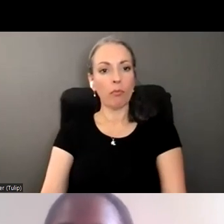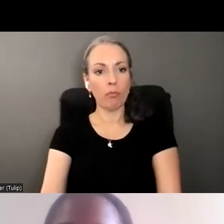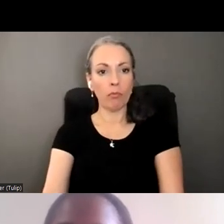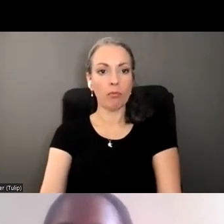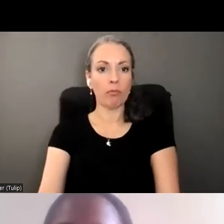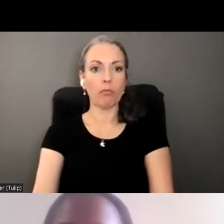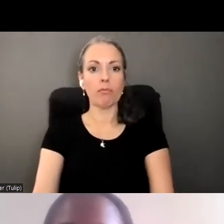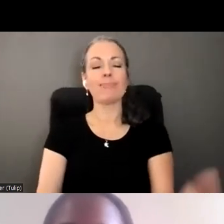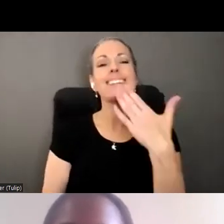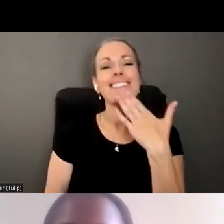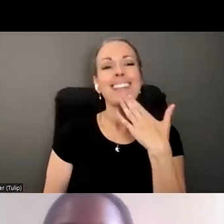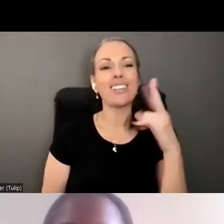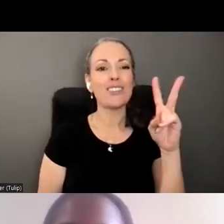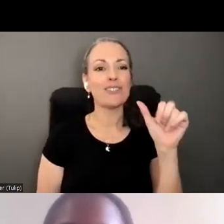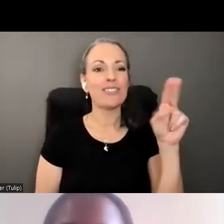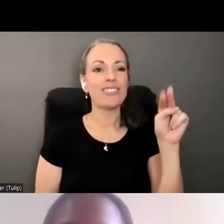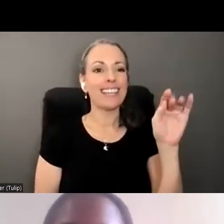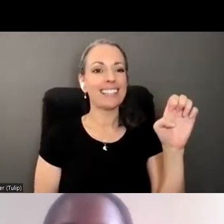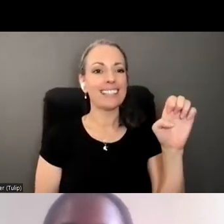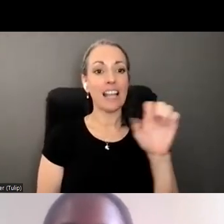Thank you, Vivian. Lisa?